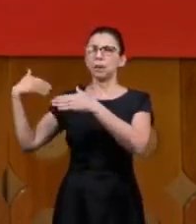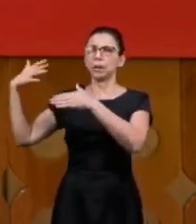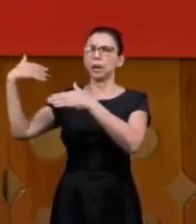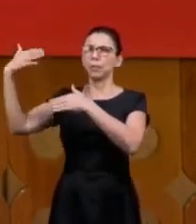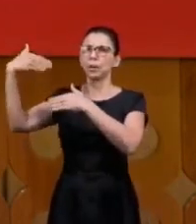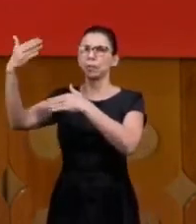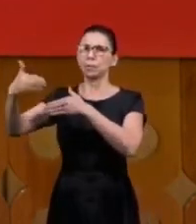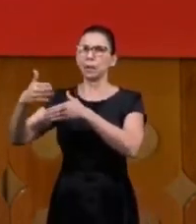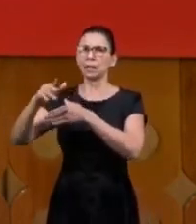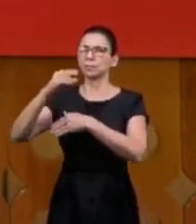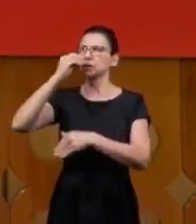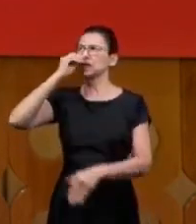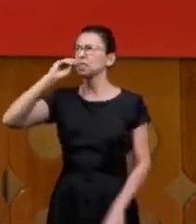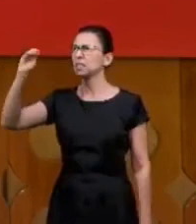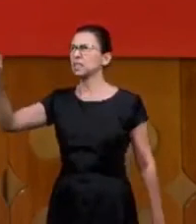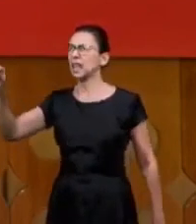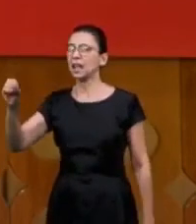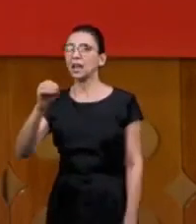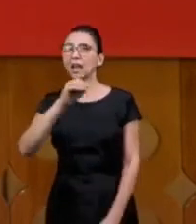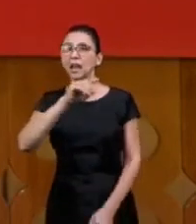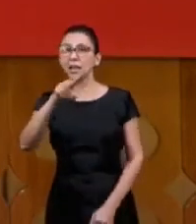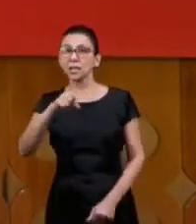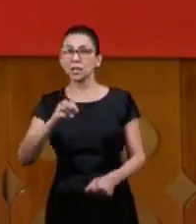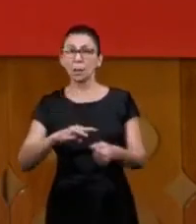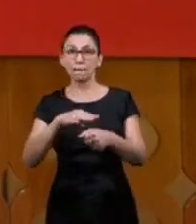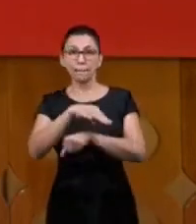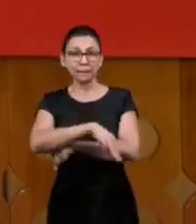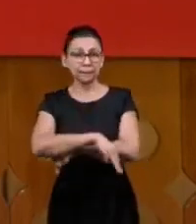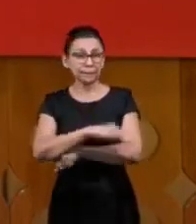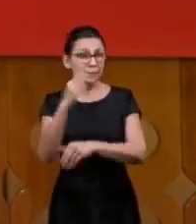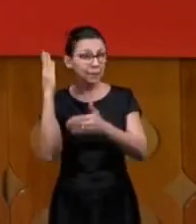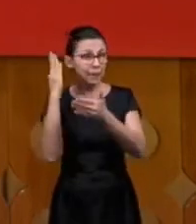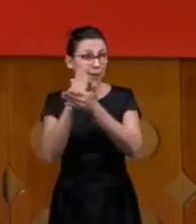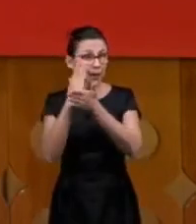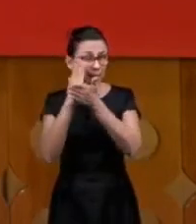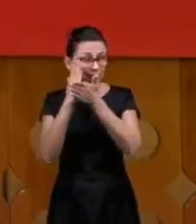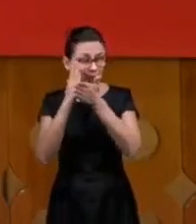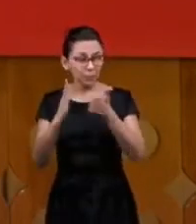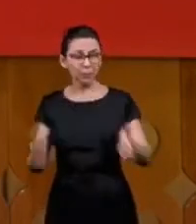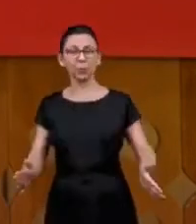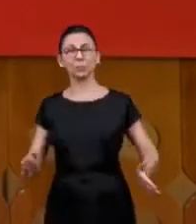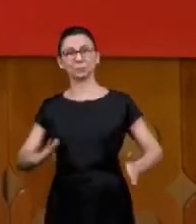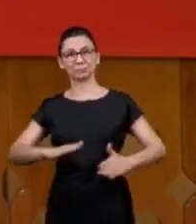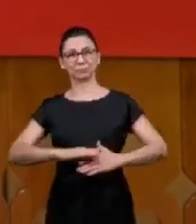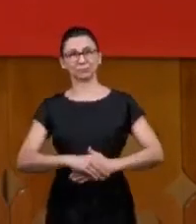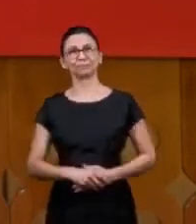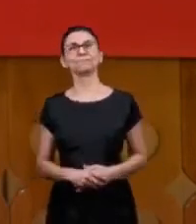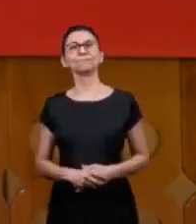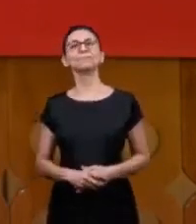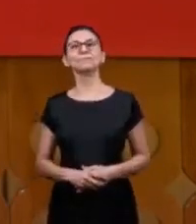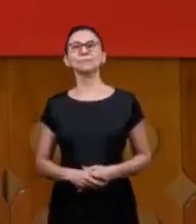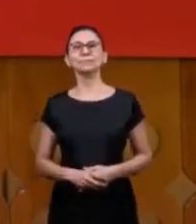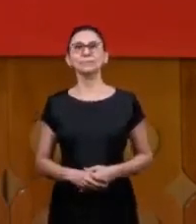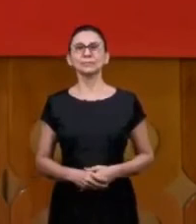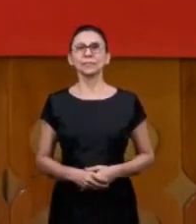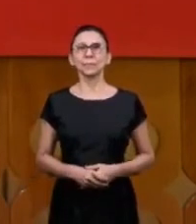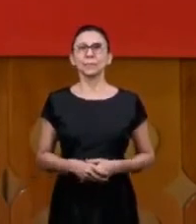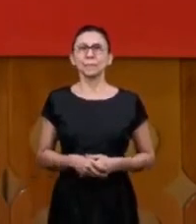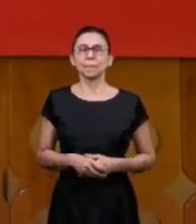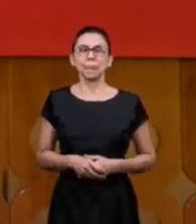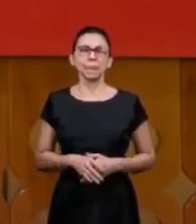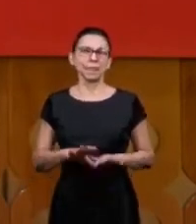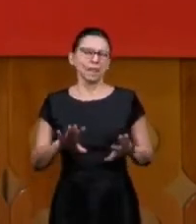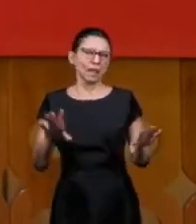you don't have a ministry any longer it's very clear I'm not going to speak of a